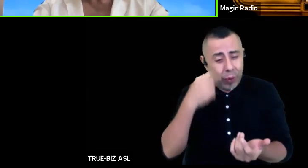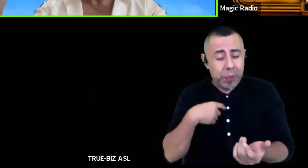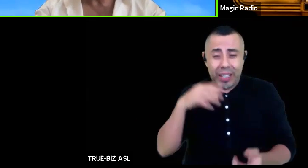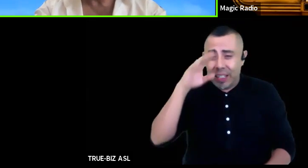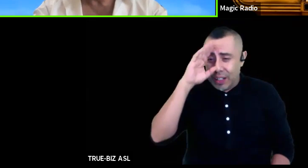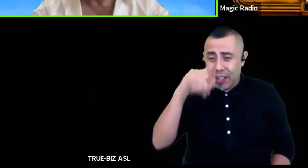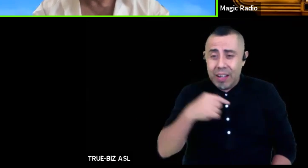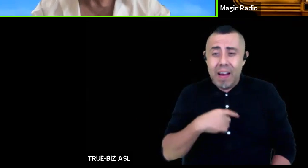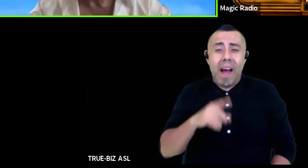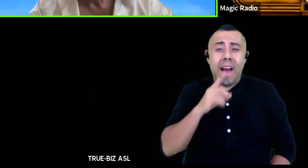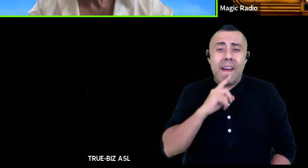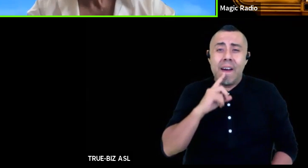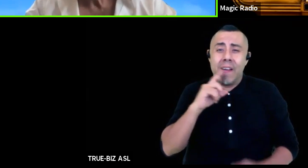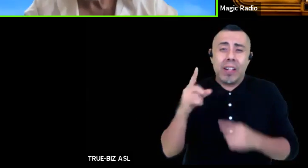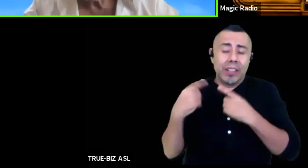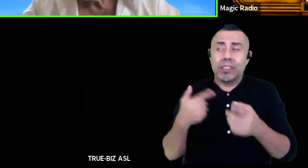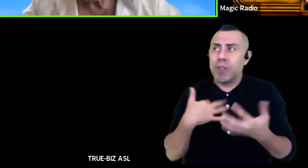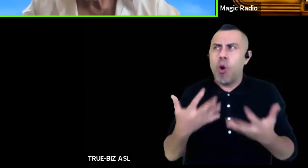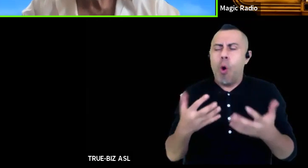higher and higher